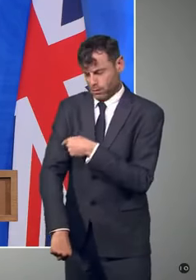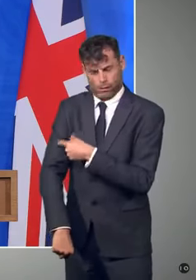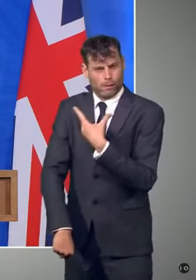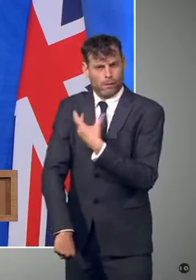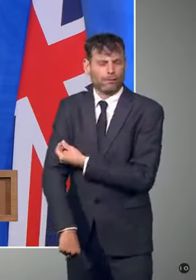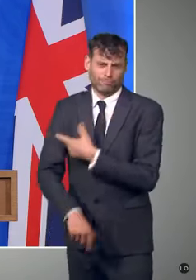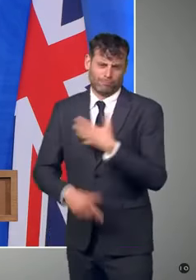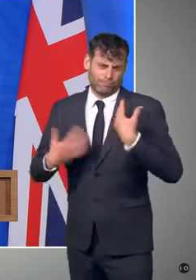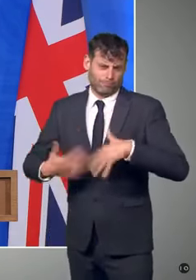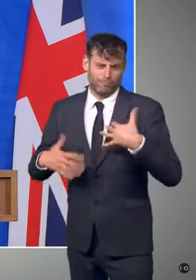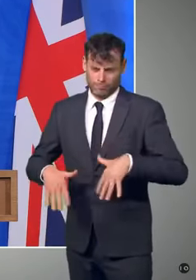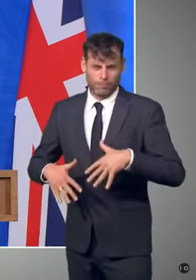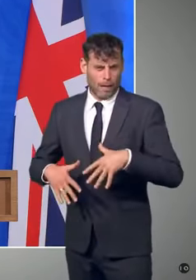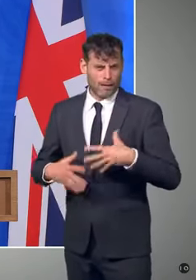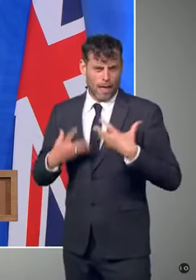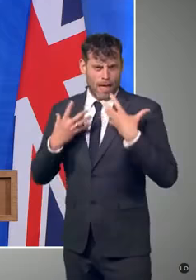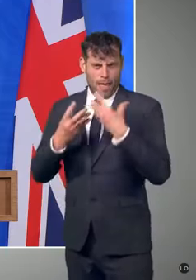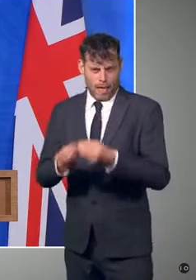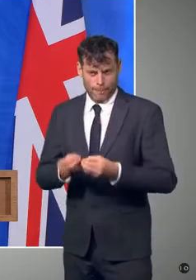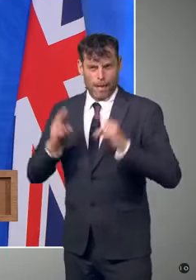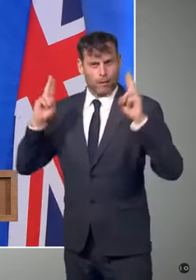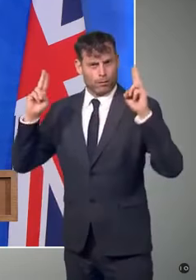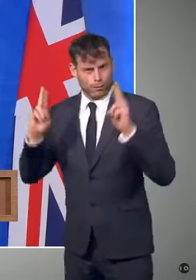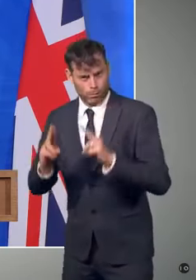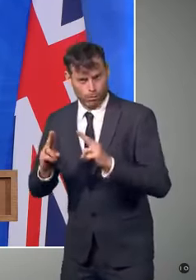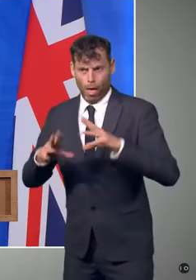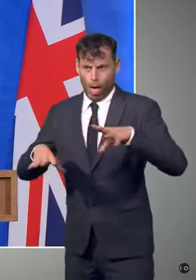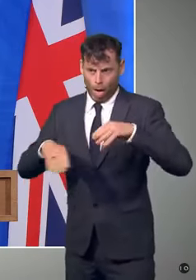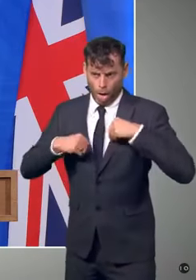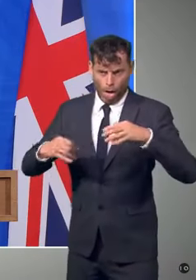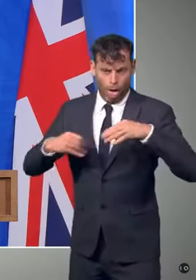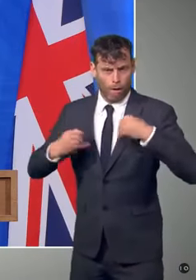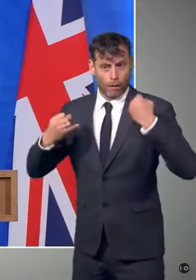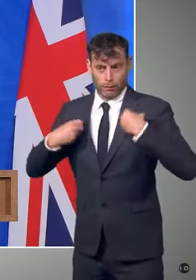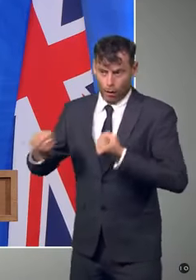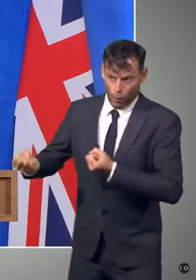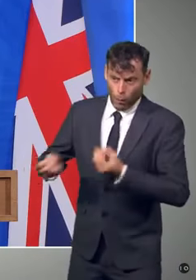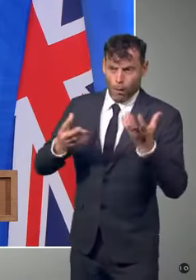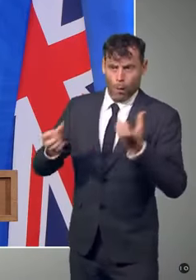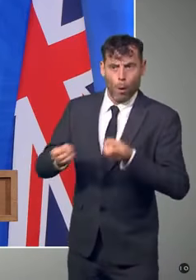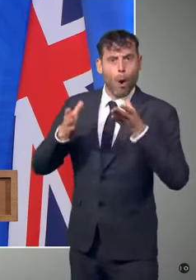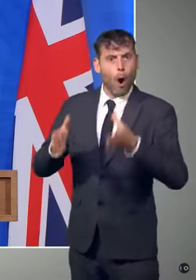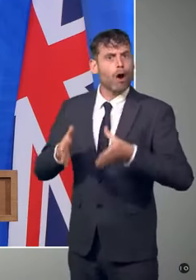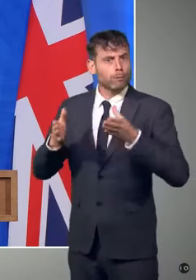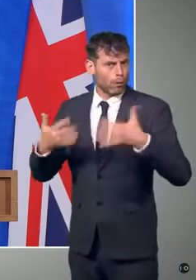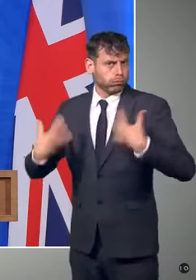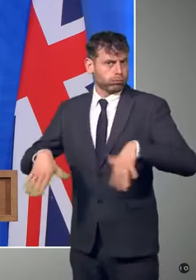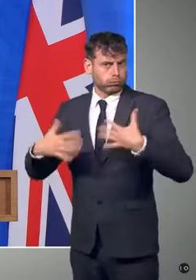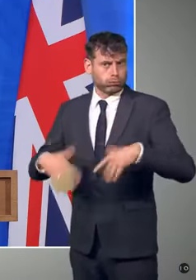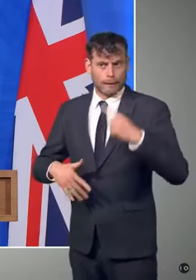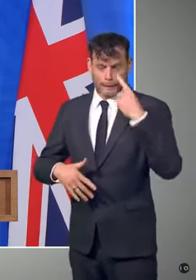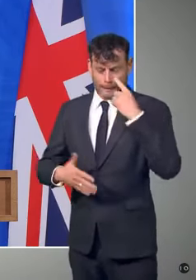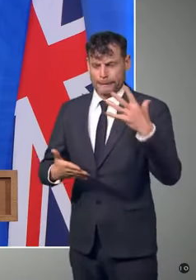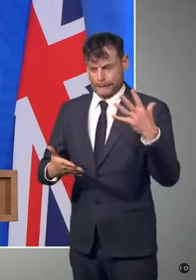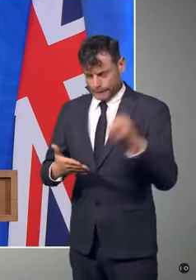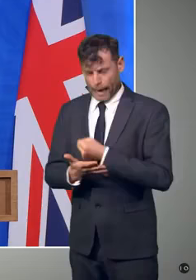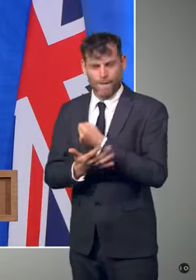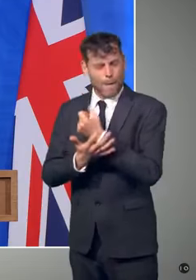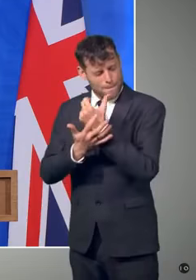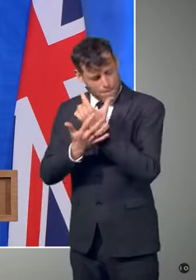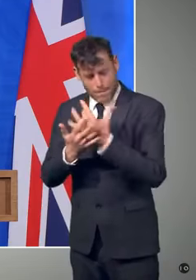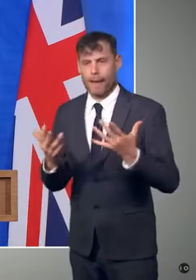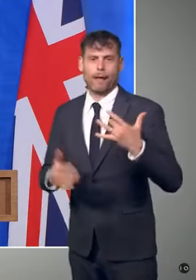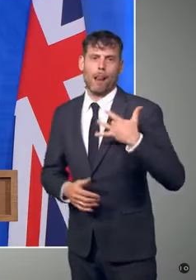that it's helping to reduce suffering and save lives, potentially on a very big scale. But we don't yet know the full